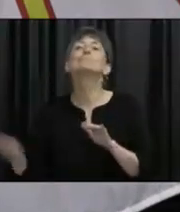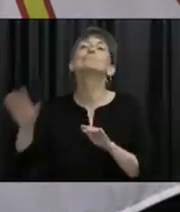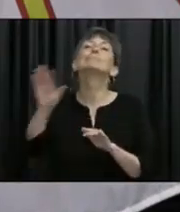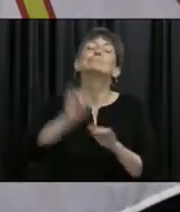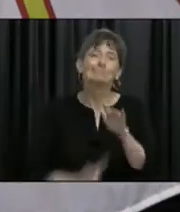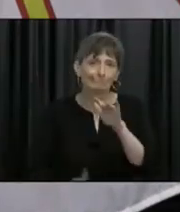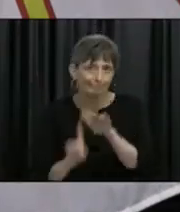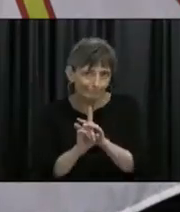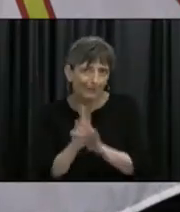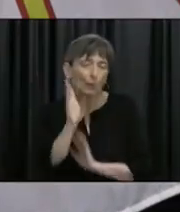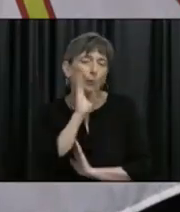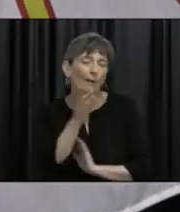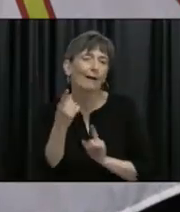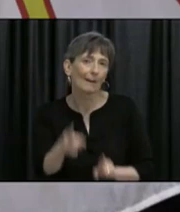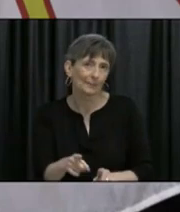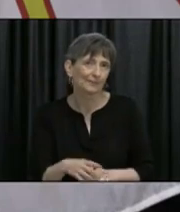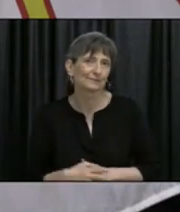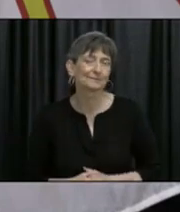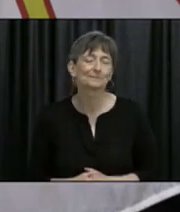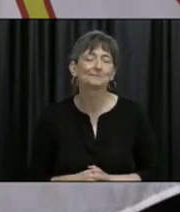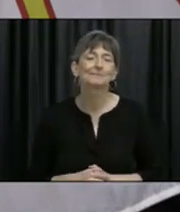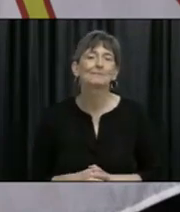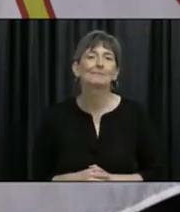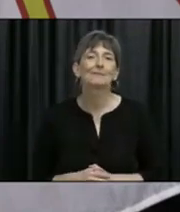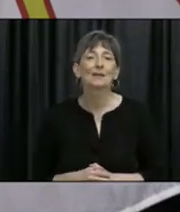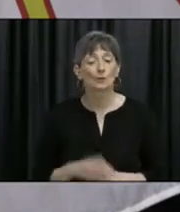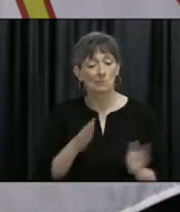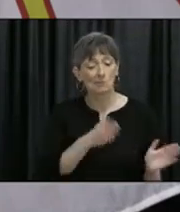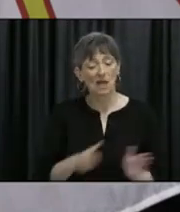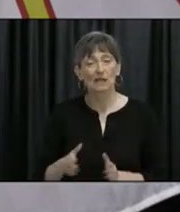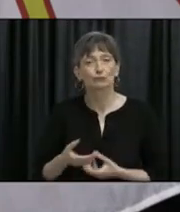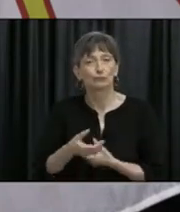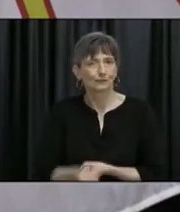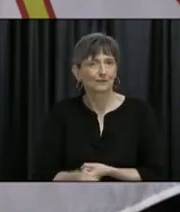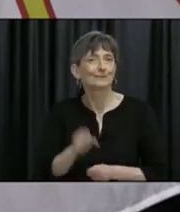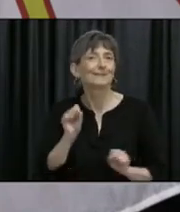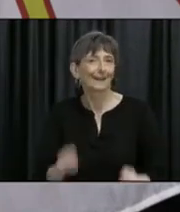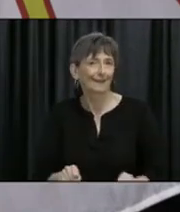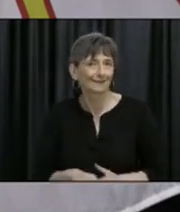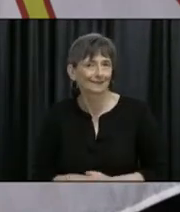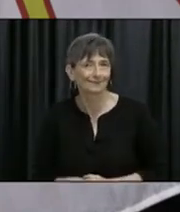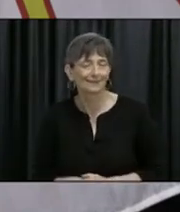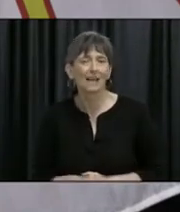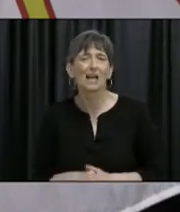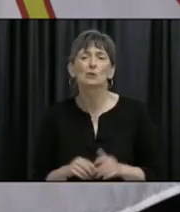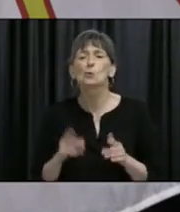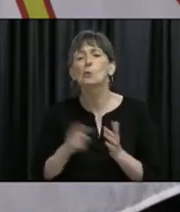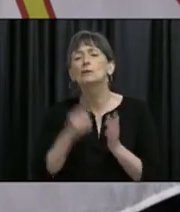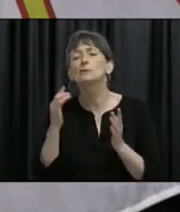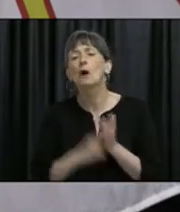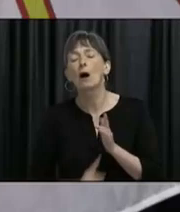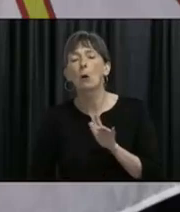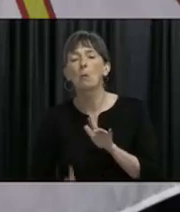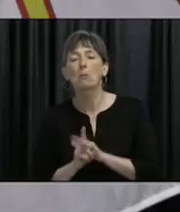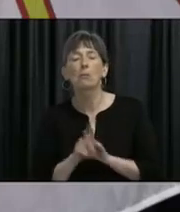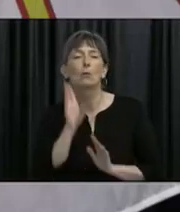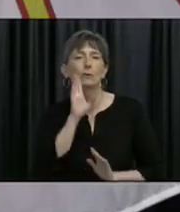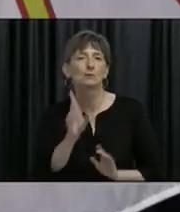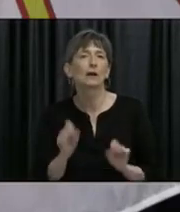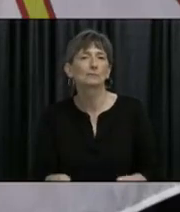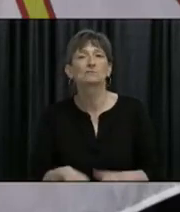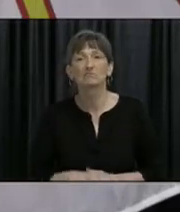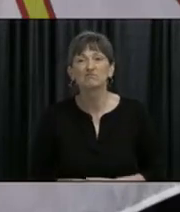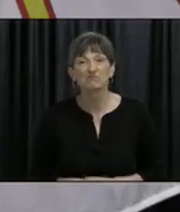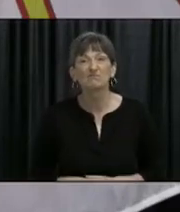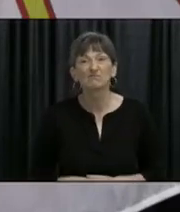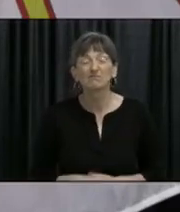that the plan has been put in place, and even along the way, you can expect the odd case from day to day. So we know, and that's